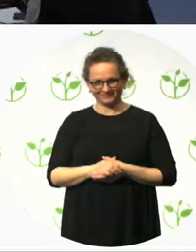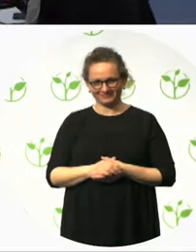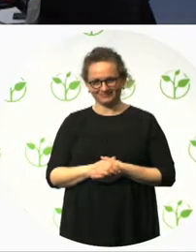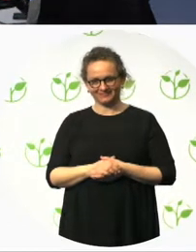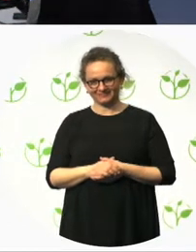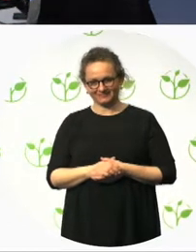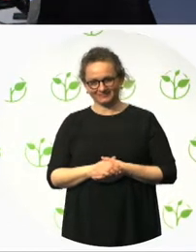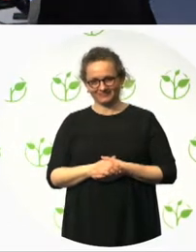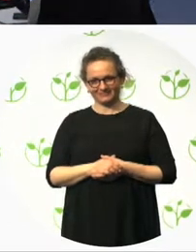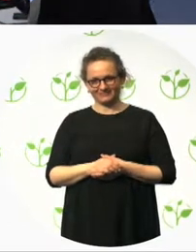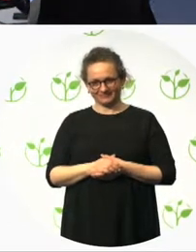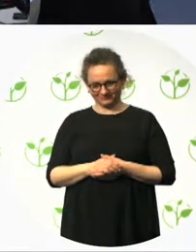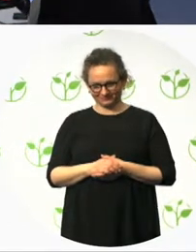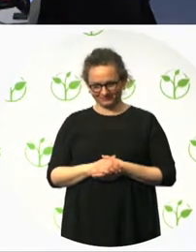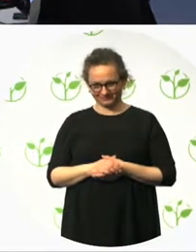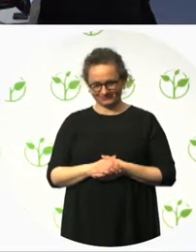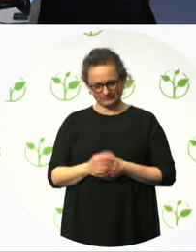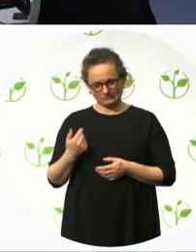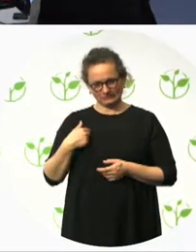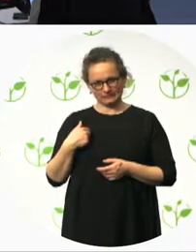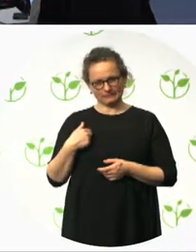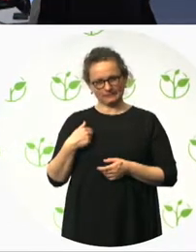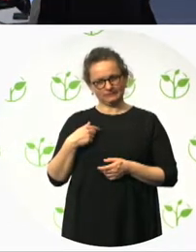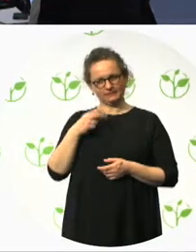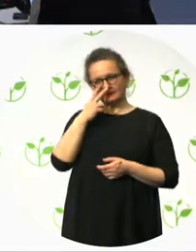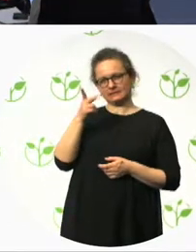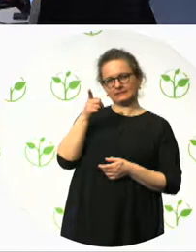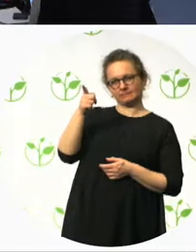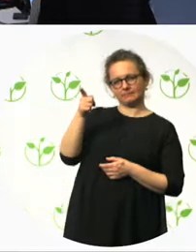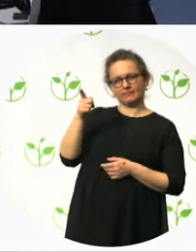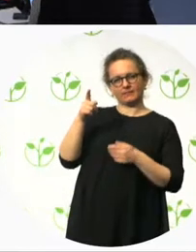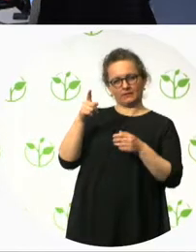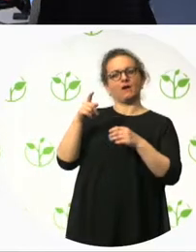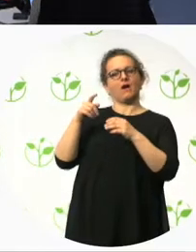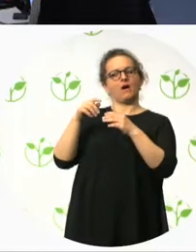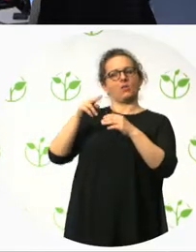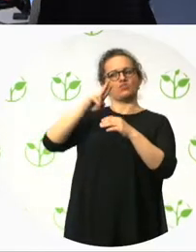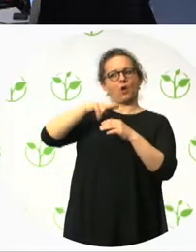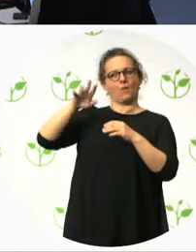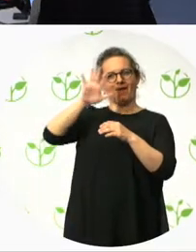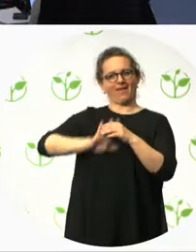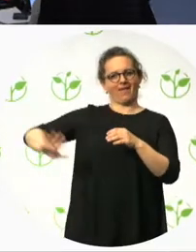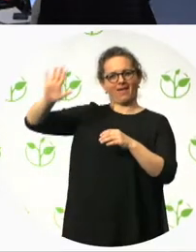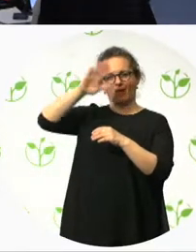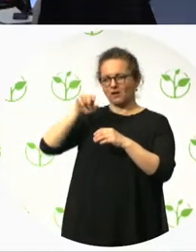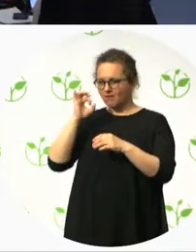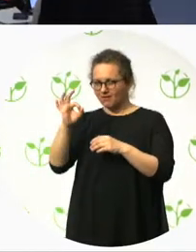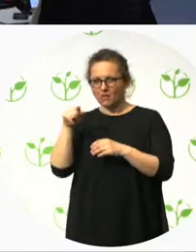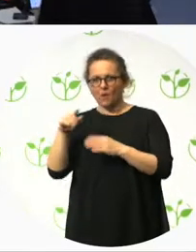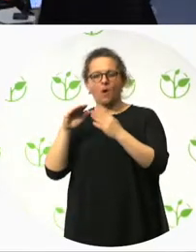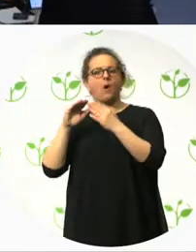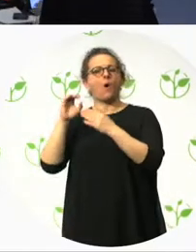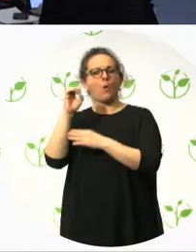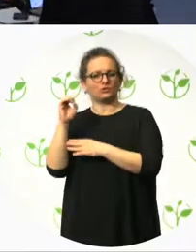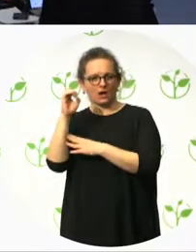in Oslo. And director of the Norwegian Directorate for Children, Youth and Family Affairs, which we have very close relationships